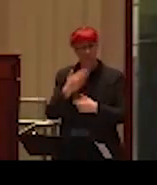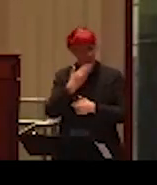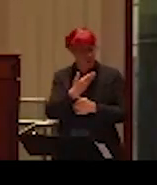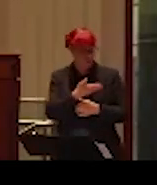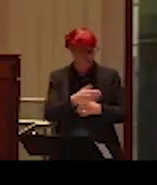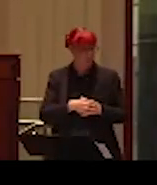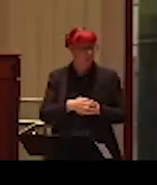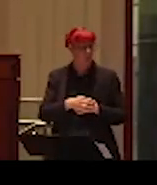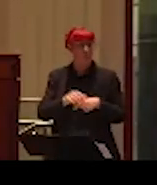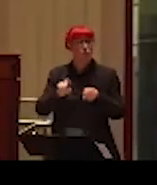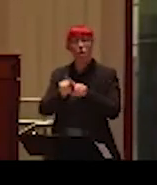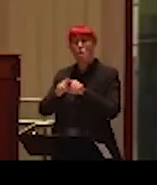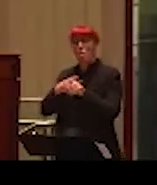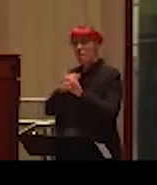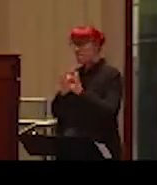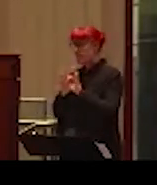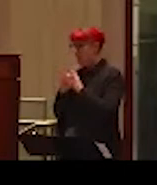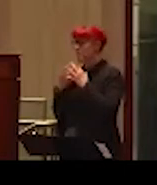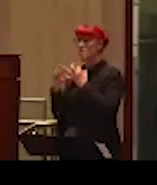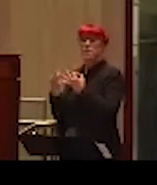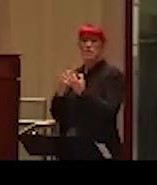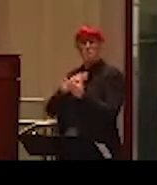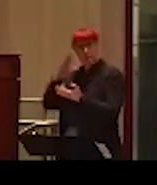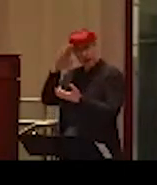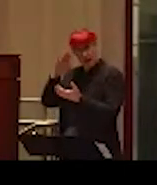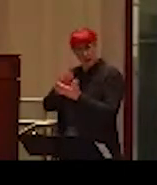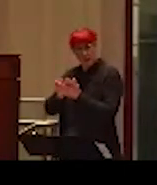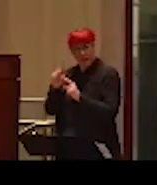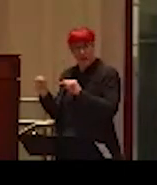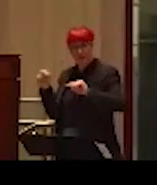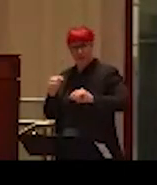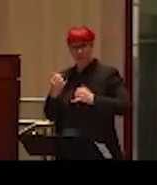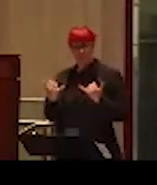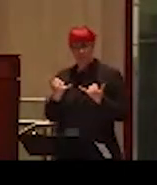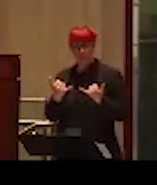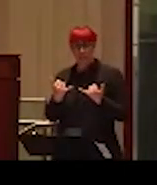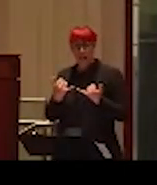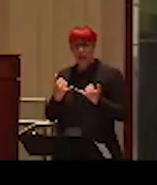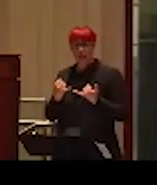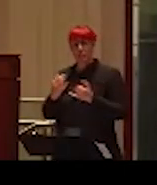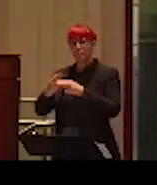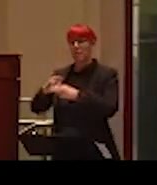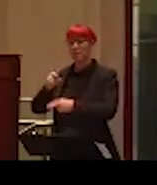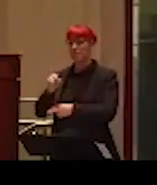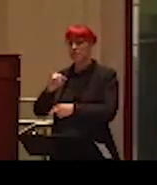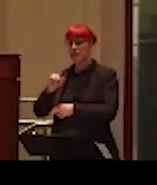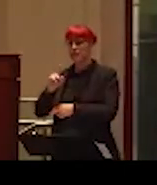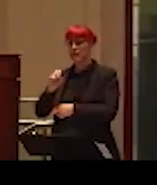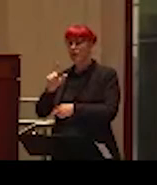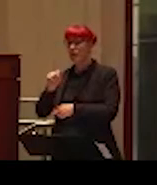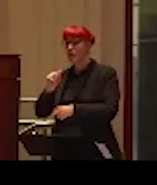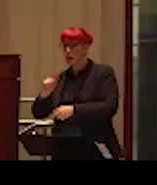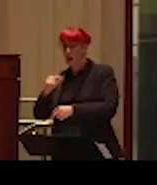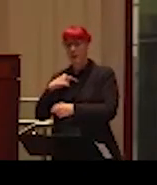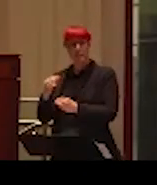I'm grateful to my family. So my husband, who couldn't be here today, but my husband, Nikolai, who actually inspired me for this work many